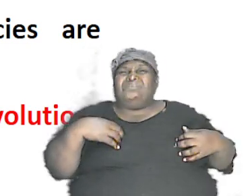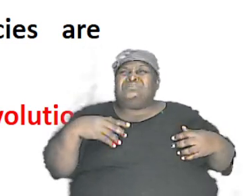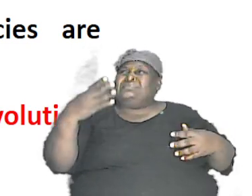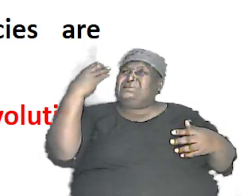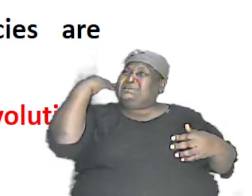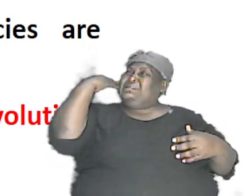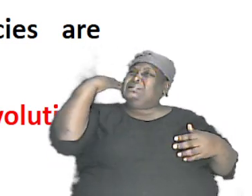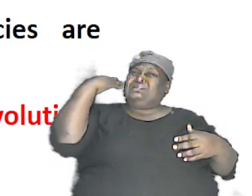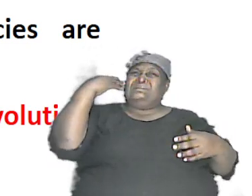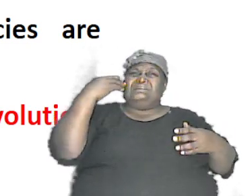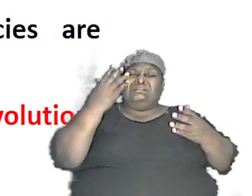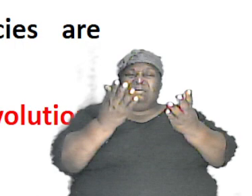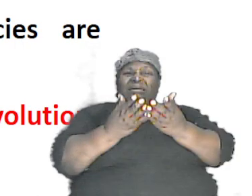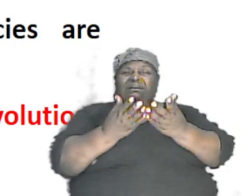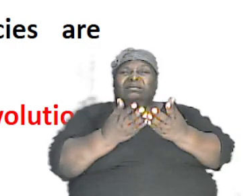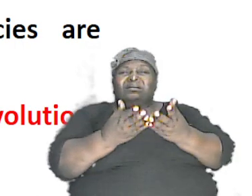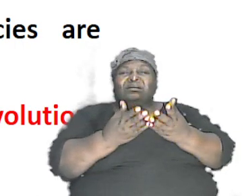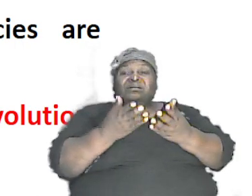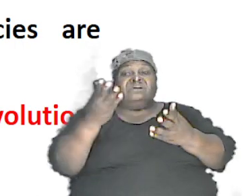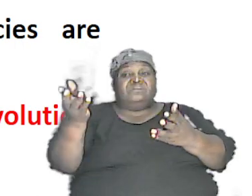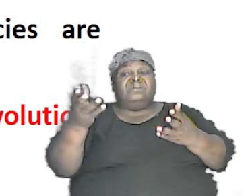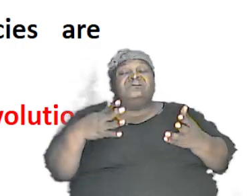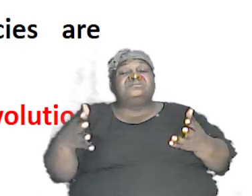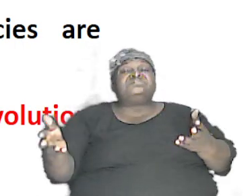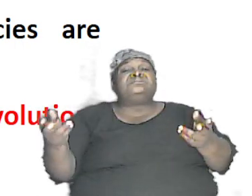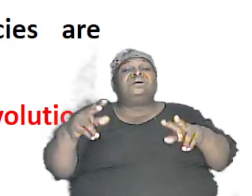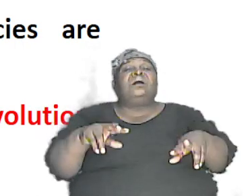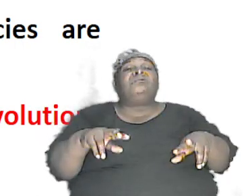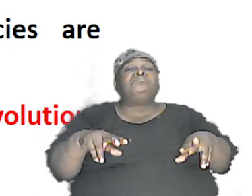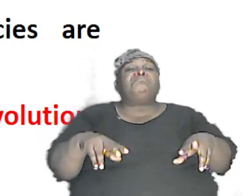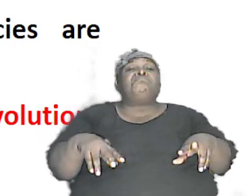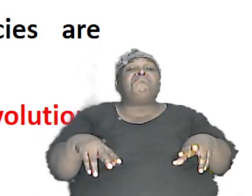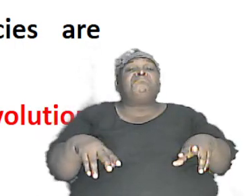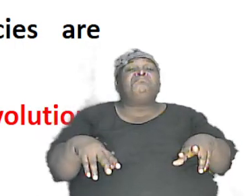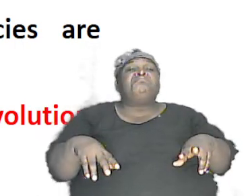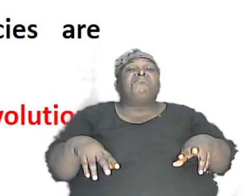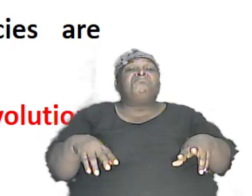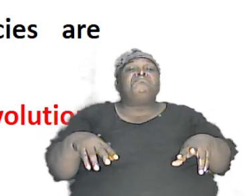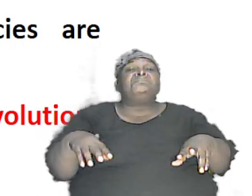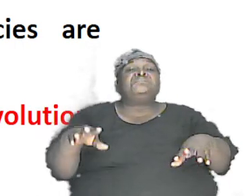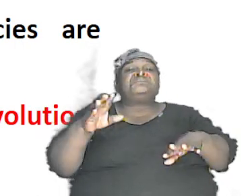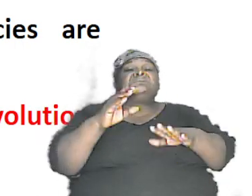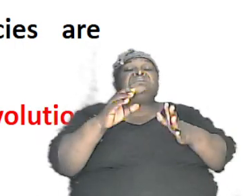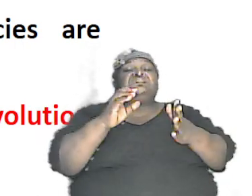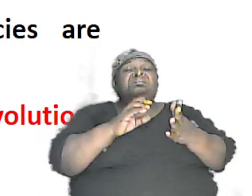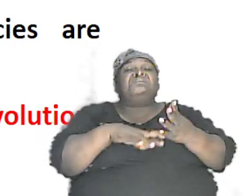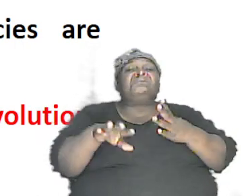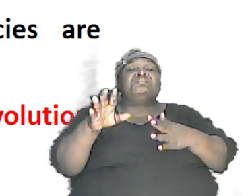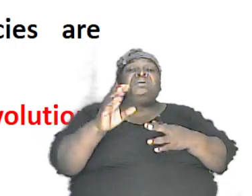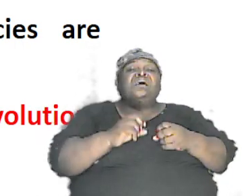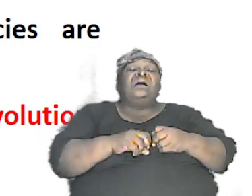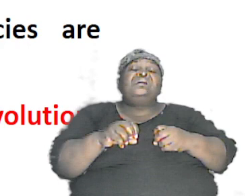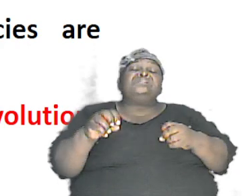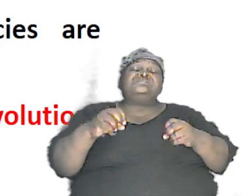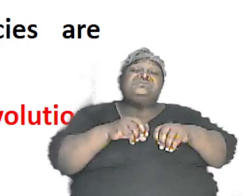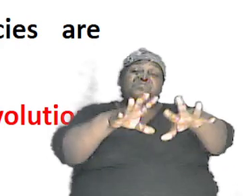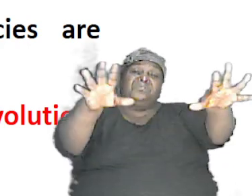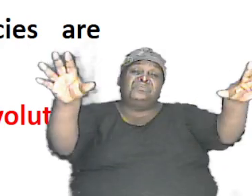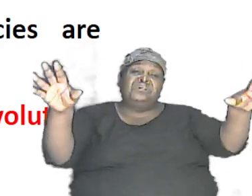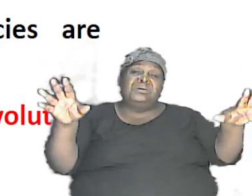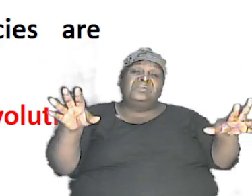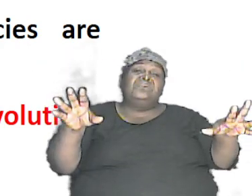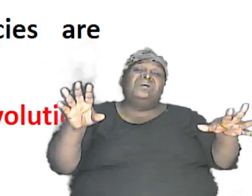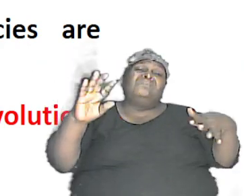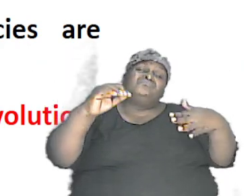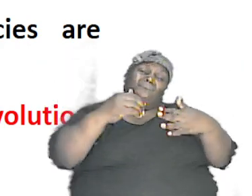these things happen over time and as it spread you have new breeds and species coming about